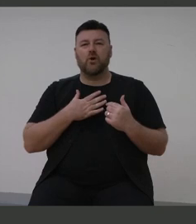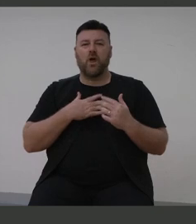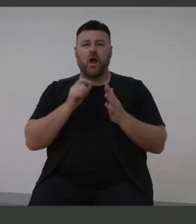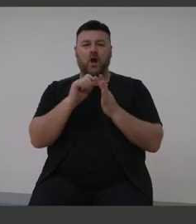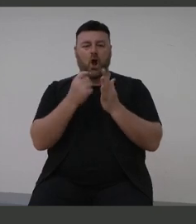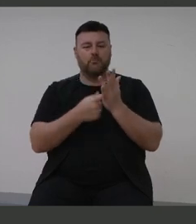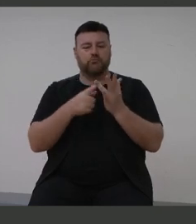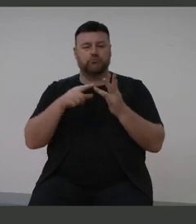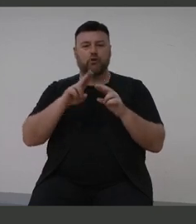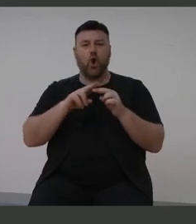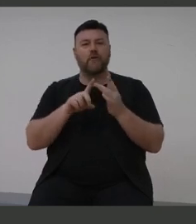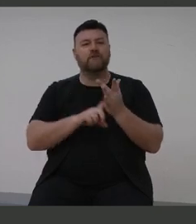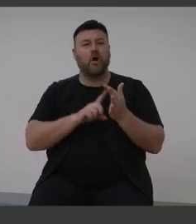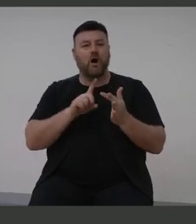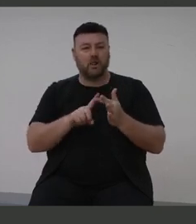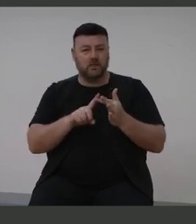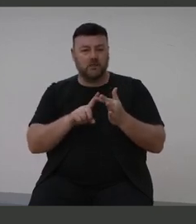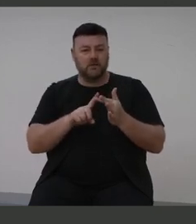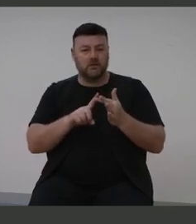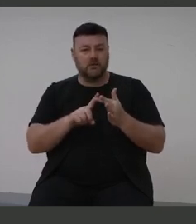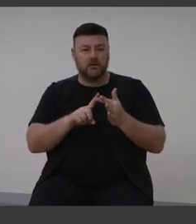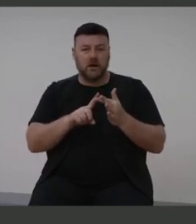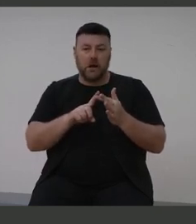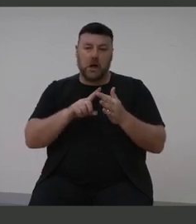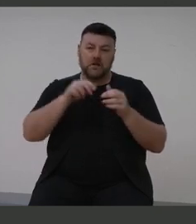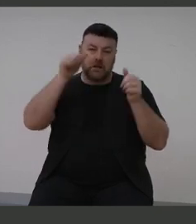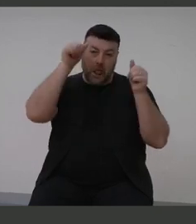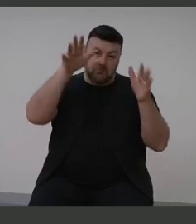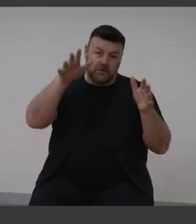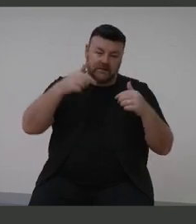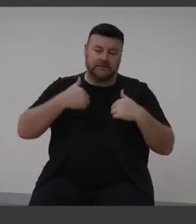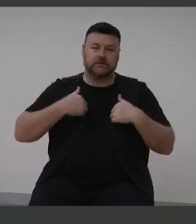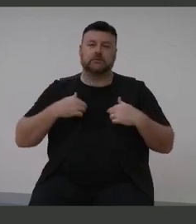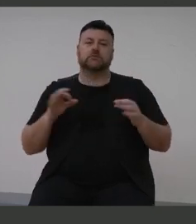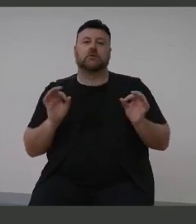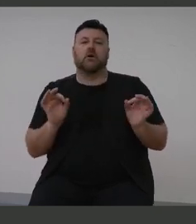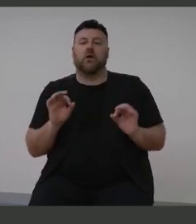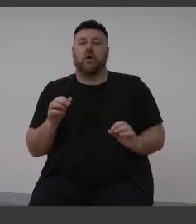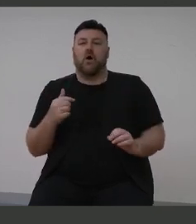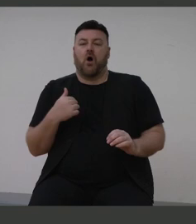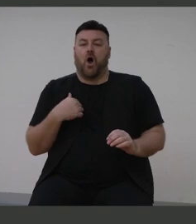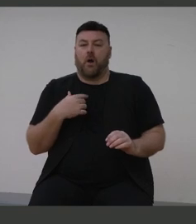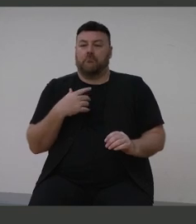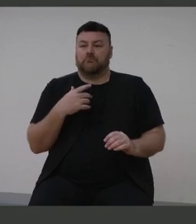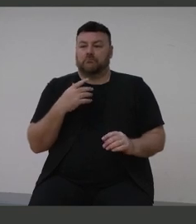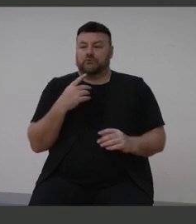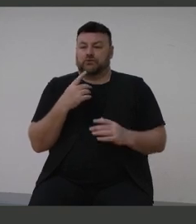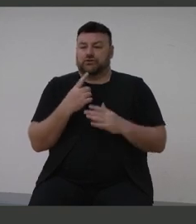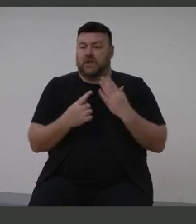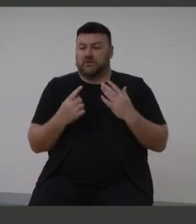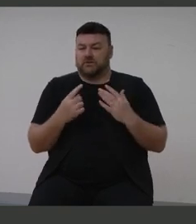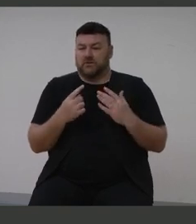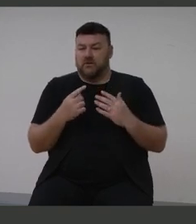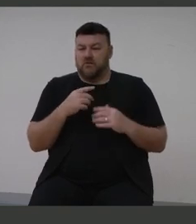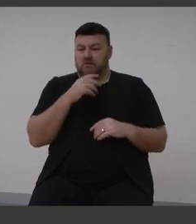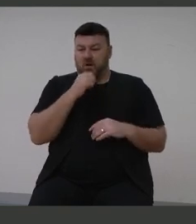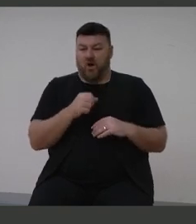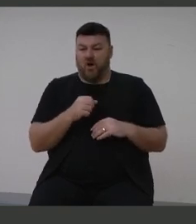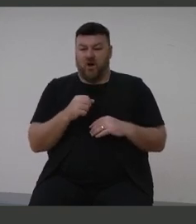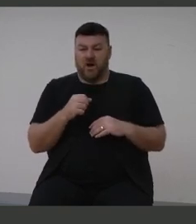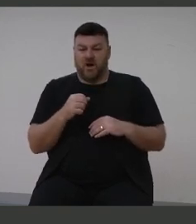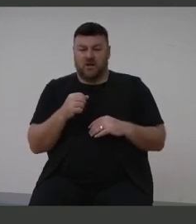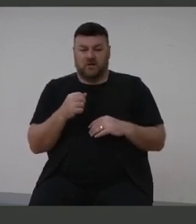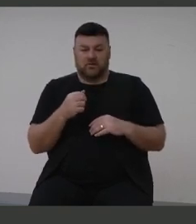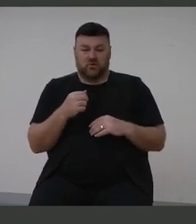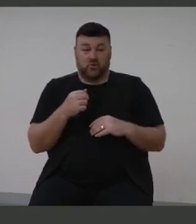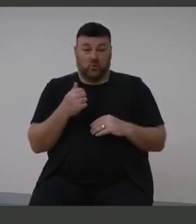celebrity. I'm a guy from Mount Warragul that happened to be decent at playing sport. And I always, look,